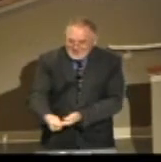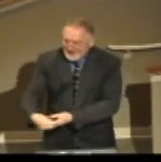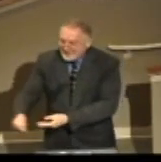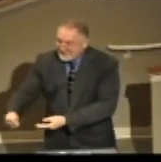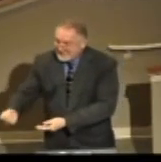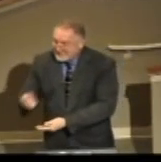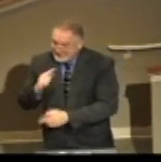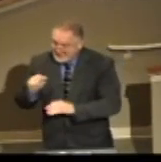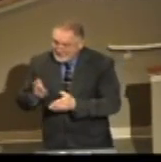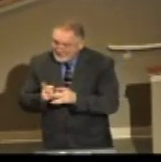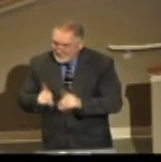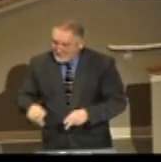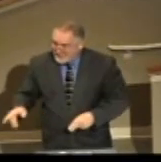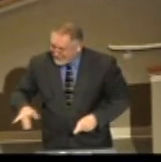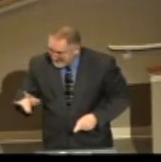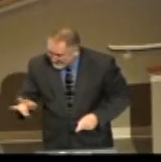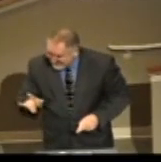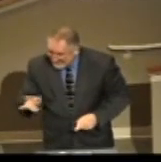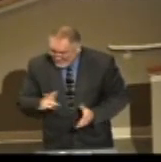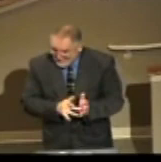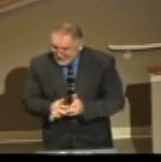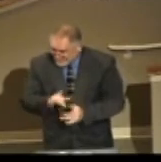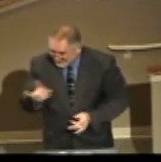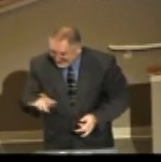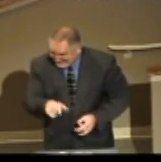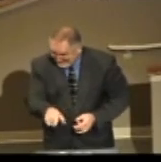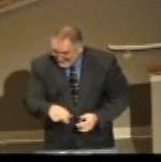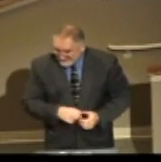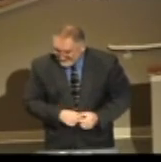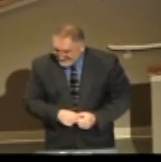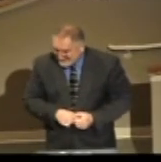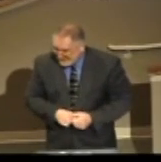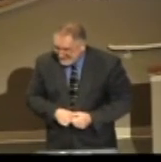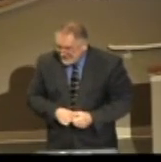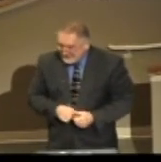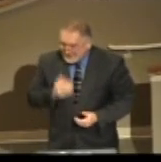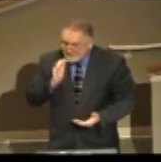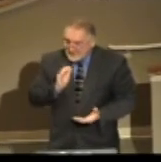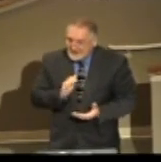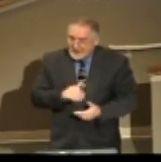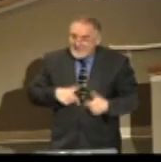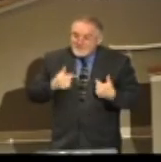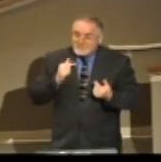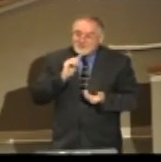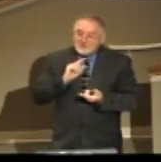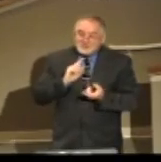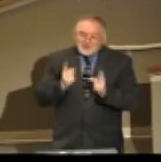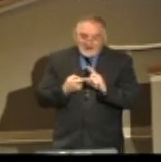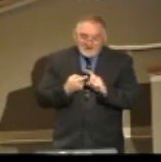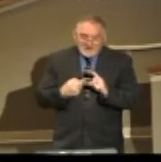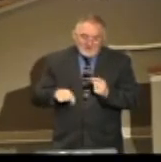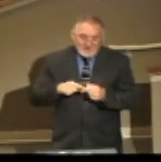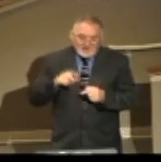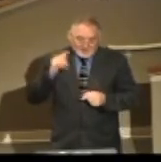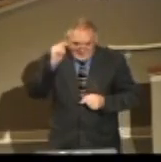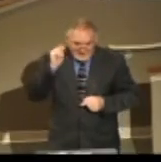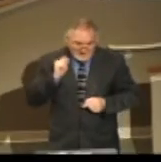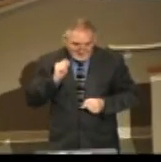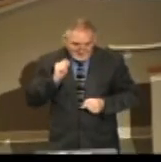Tell someone you love them that Jesus loved them. My life was changed when I was a teenage child.